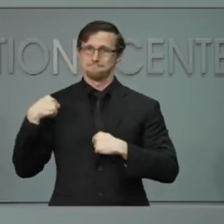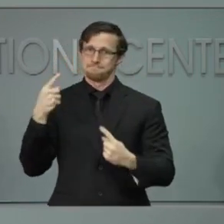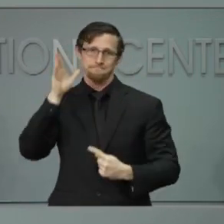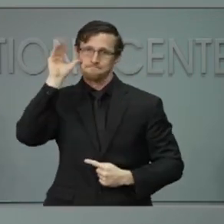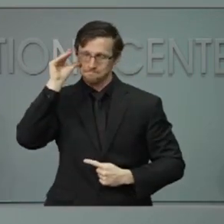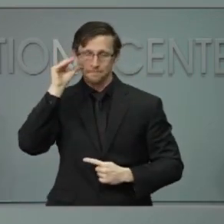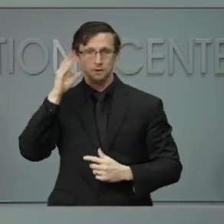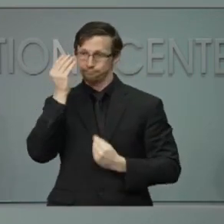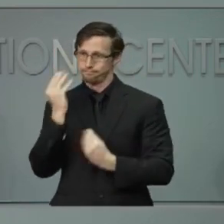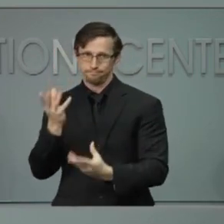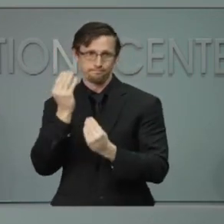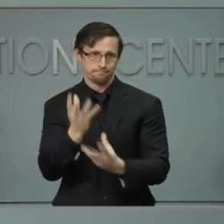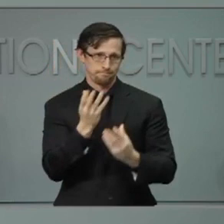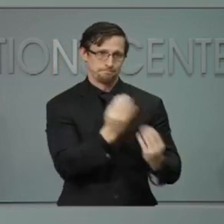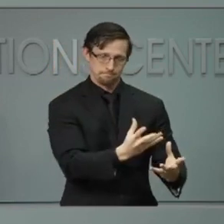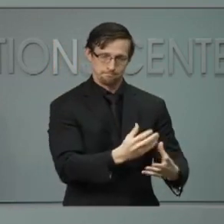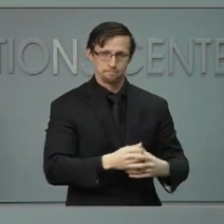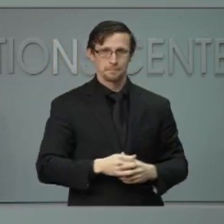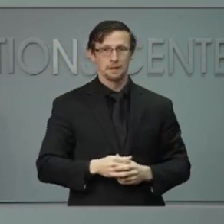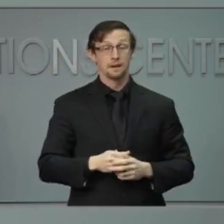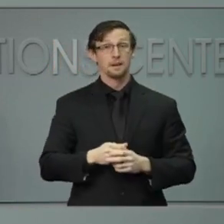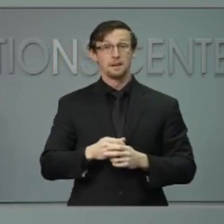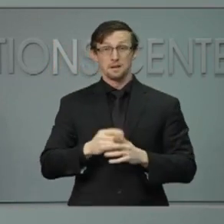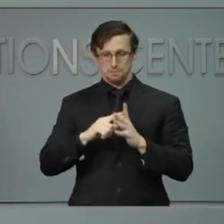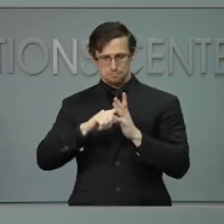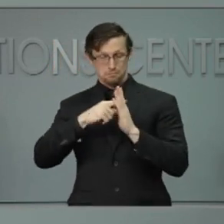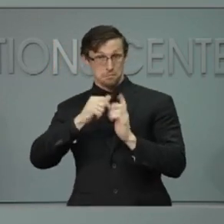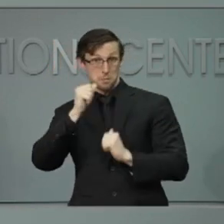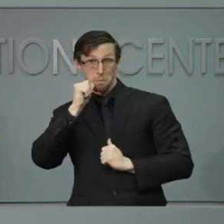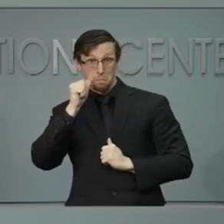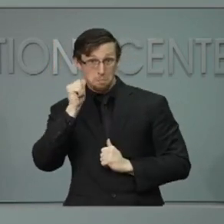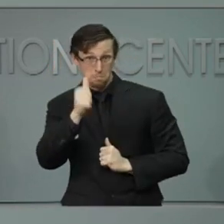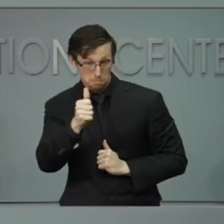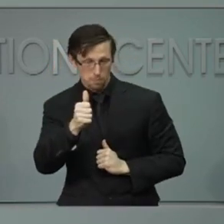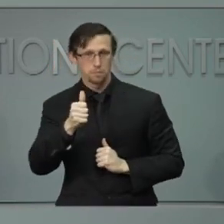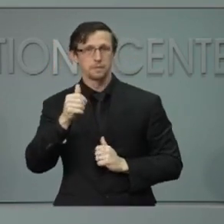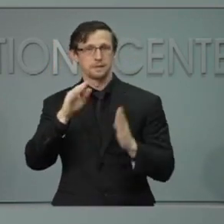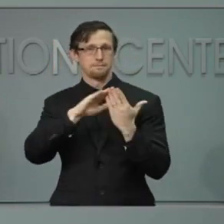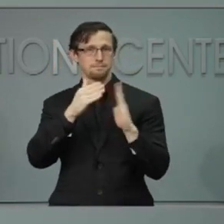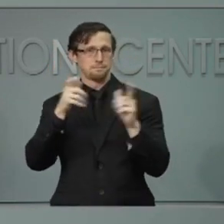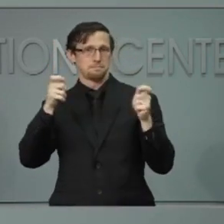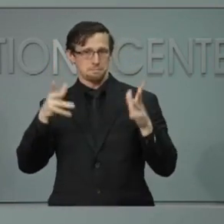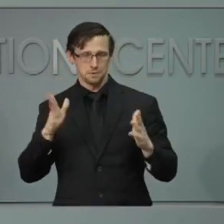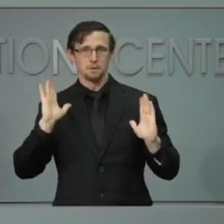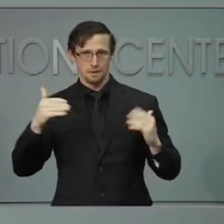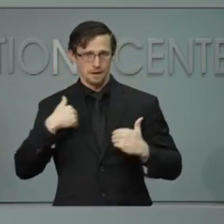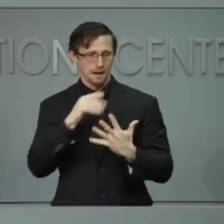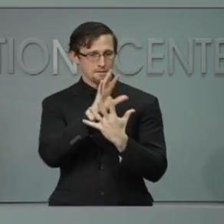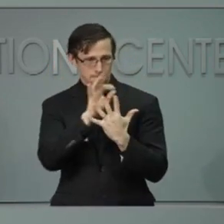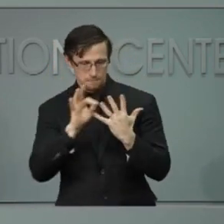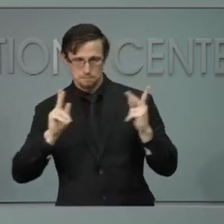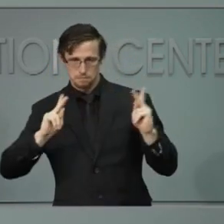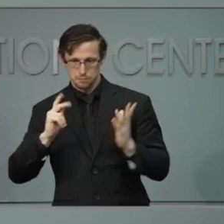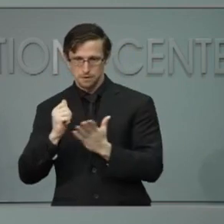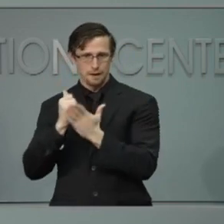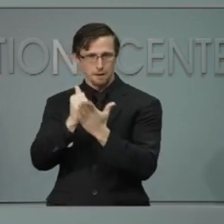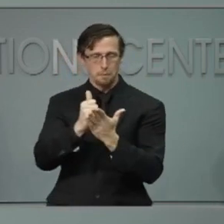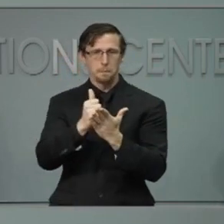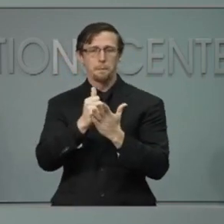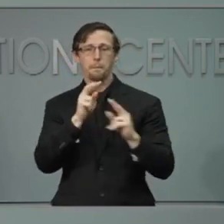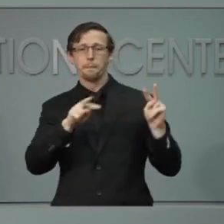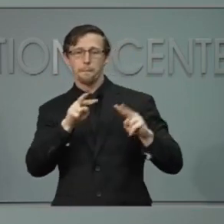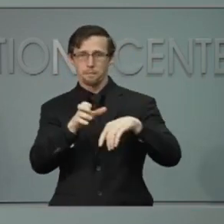city manager will have a broad cross-section of compliance teams. Just in the last two days, we've seen